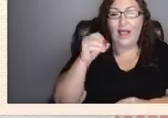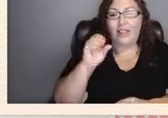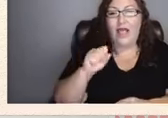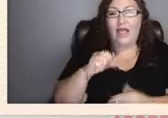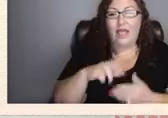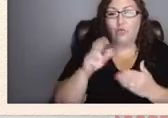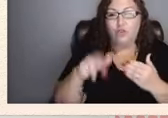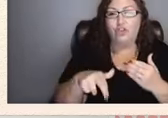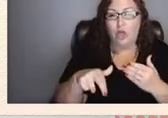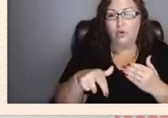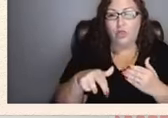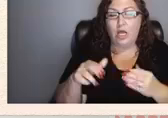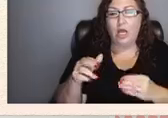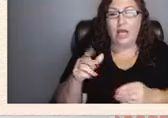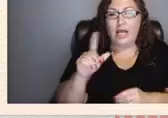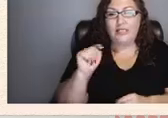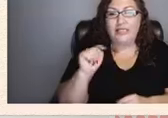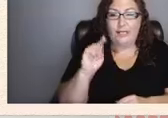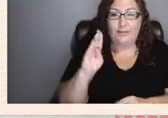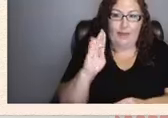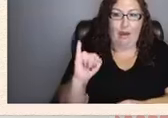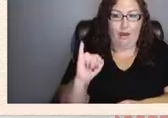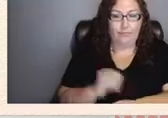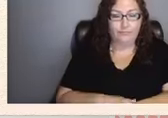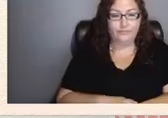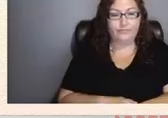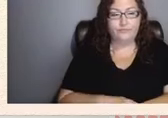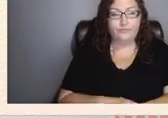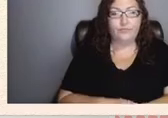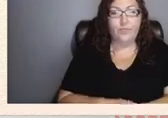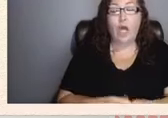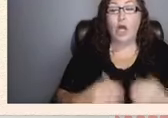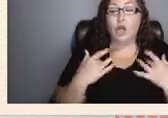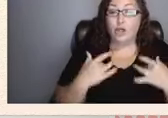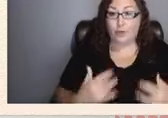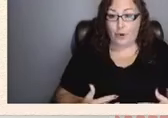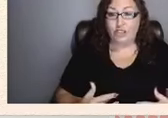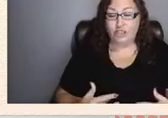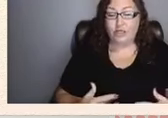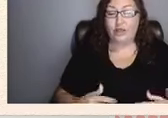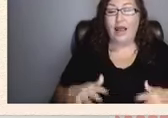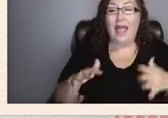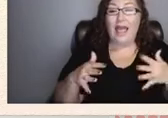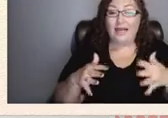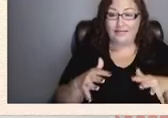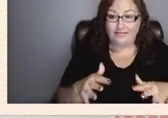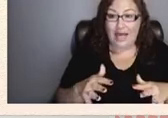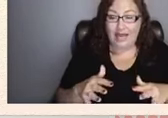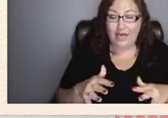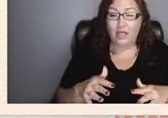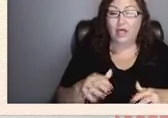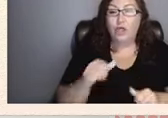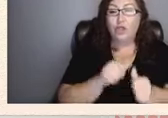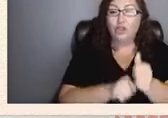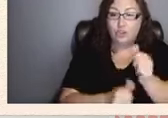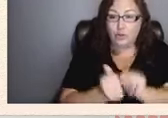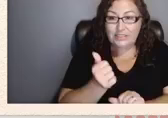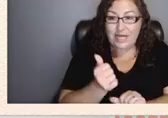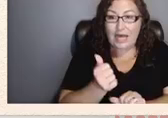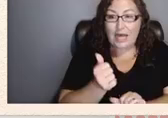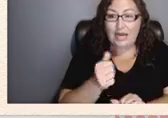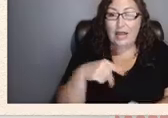a traumatic brain injury depression anxiety suicide PTSD